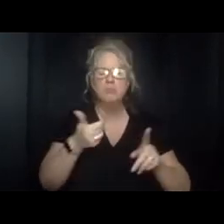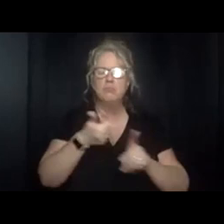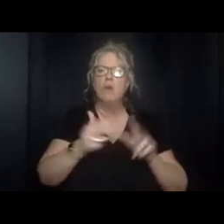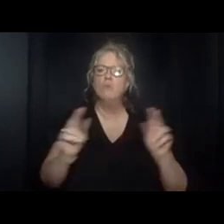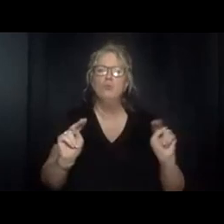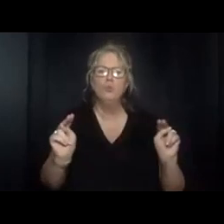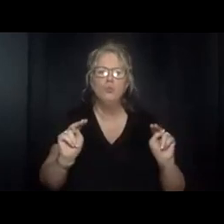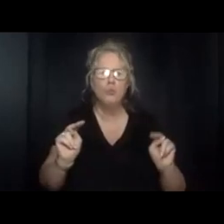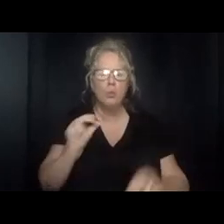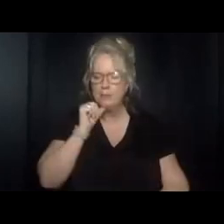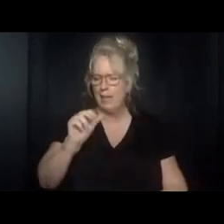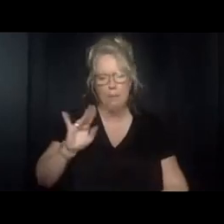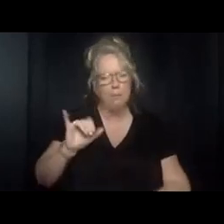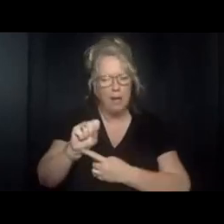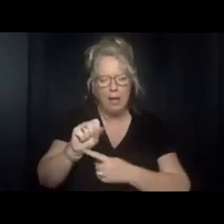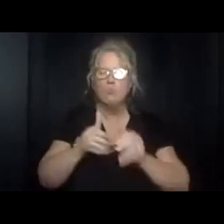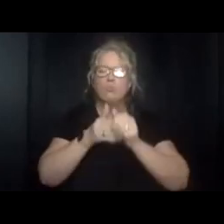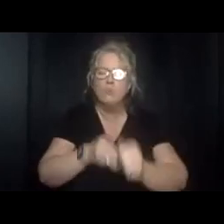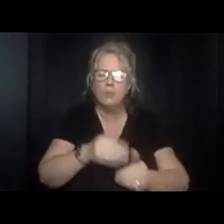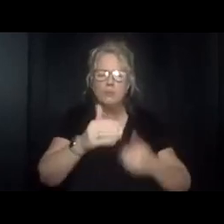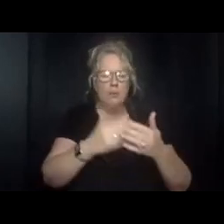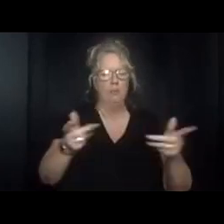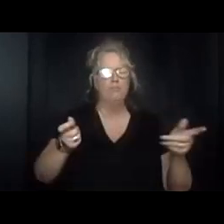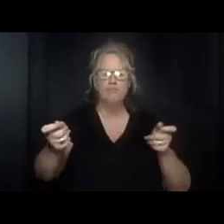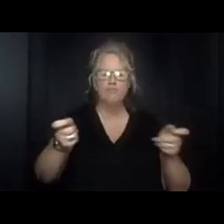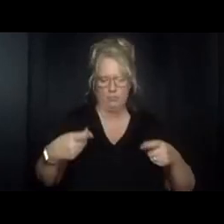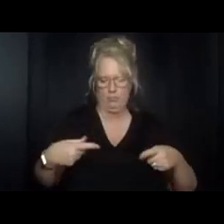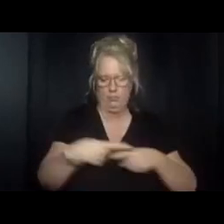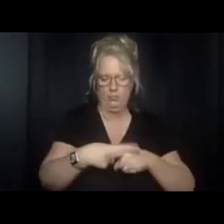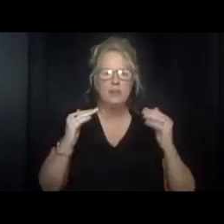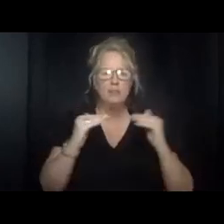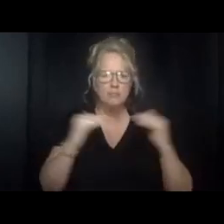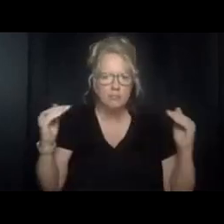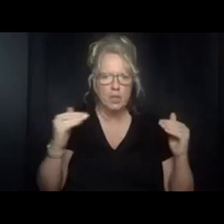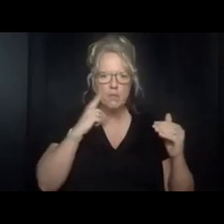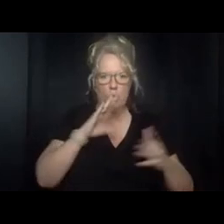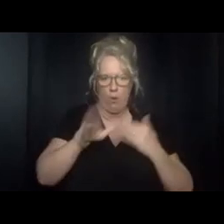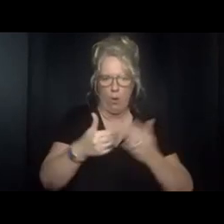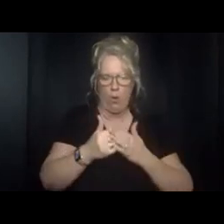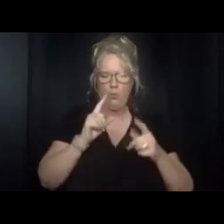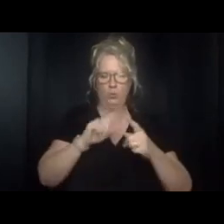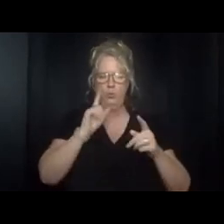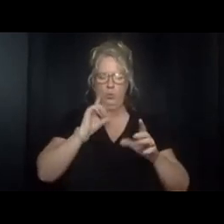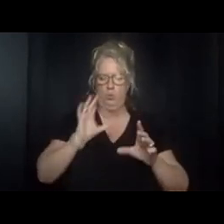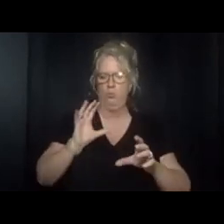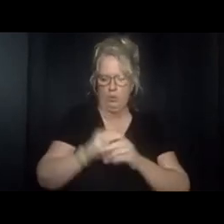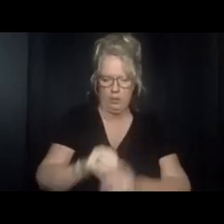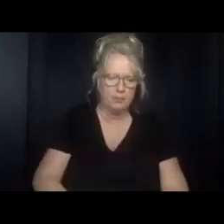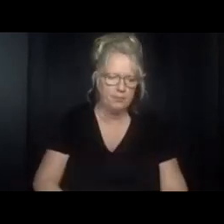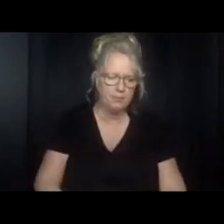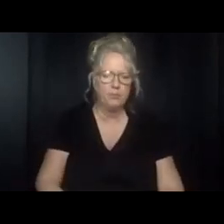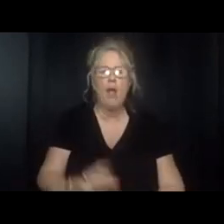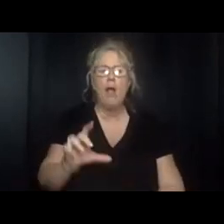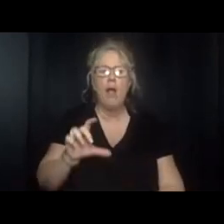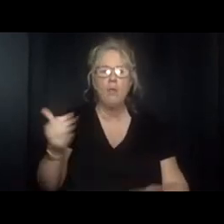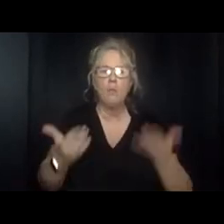unbiased and leads the process handles conflict and assures equal opportunity for all to participate others that